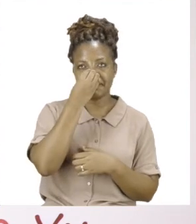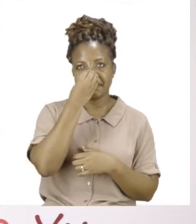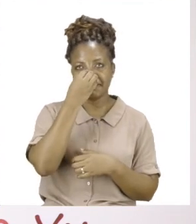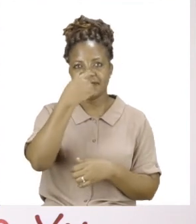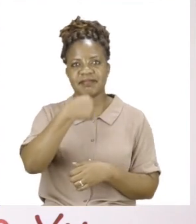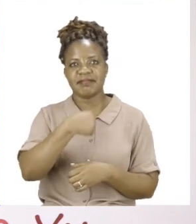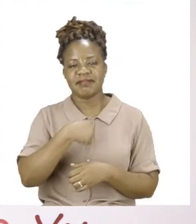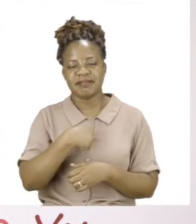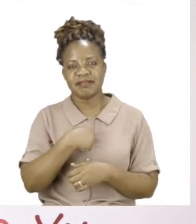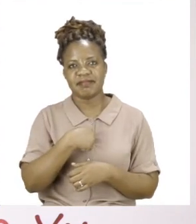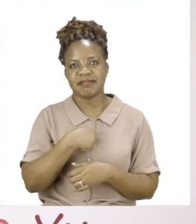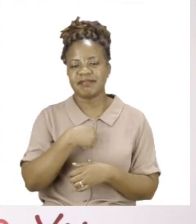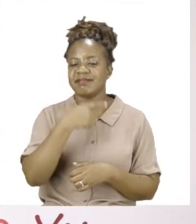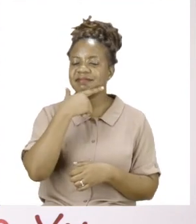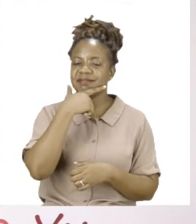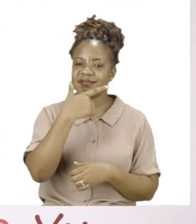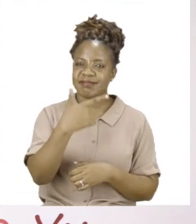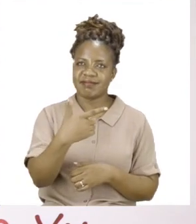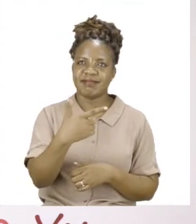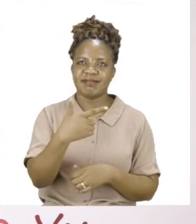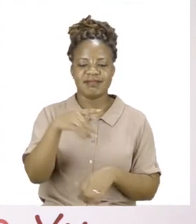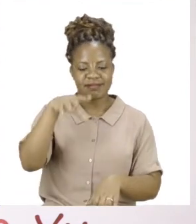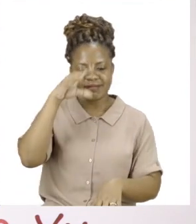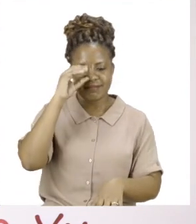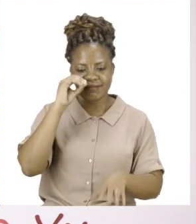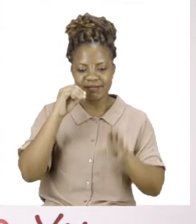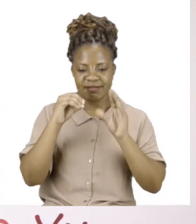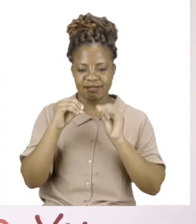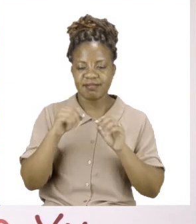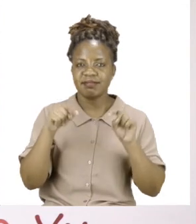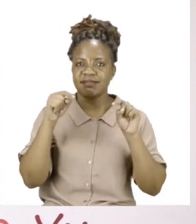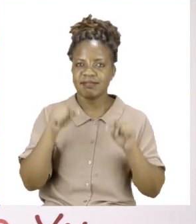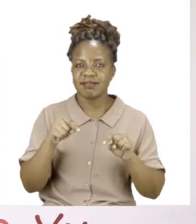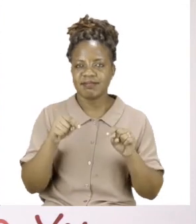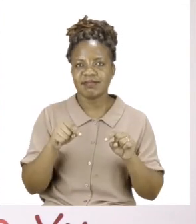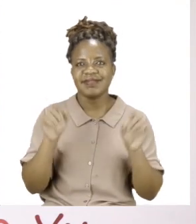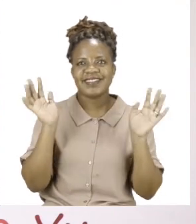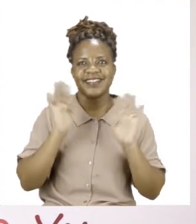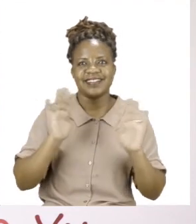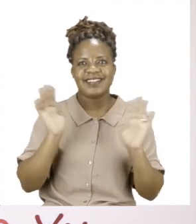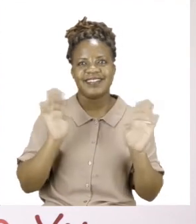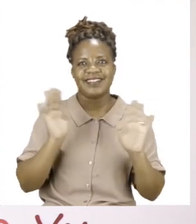I, we would like to say thank you for joining us today. And... Goodbye!